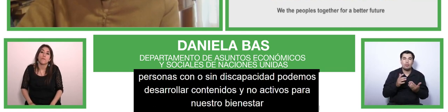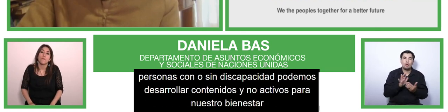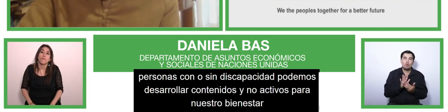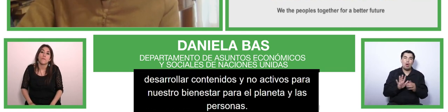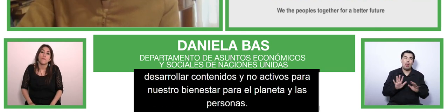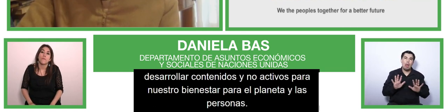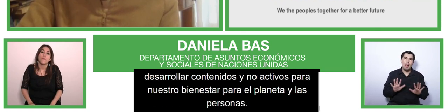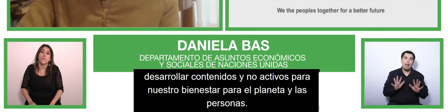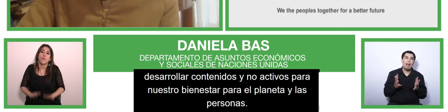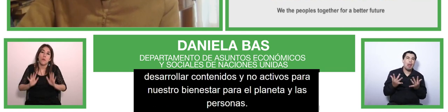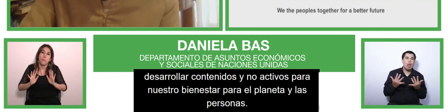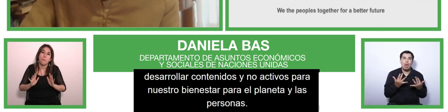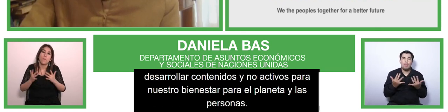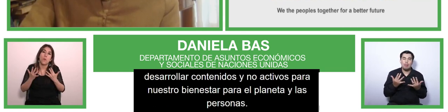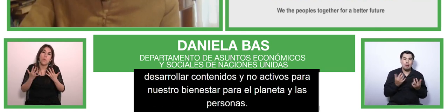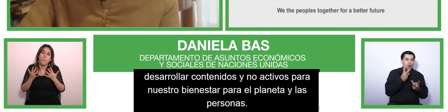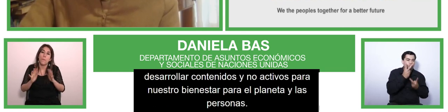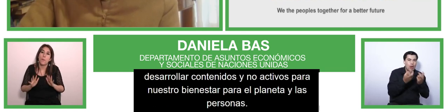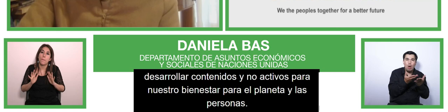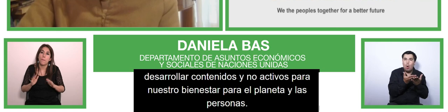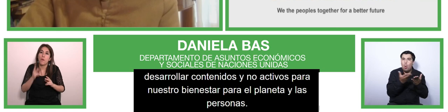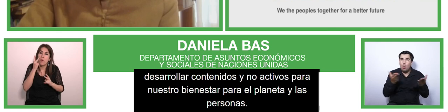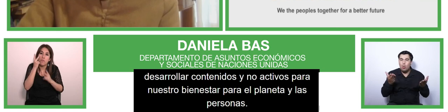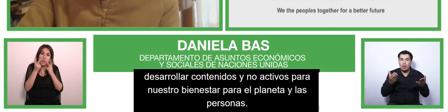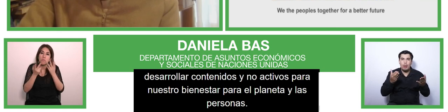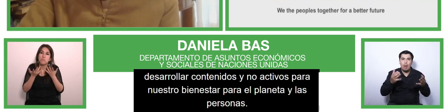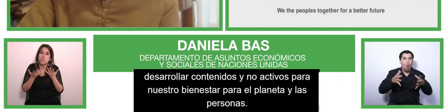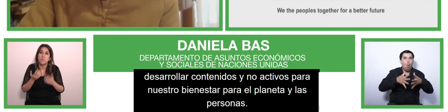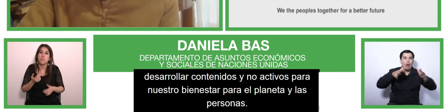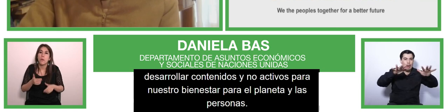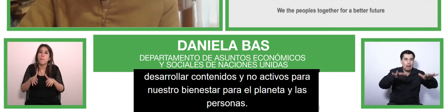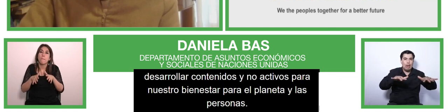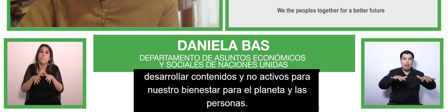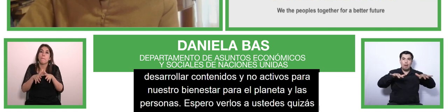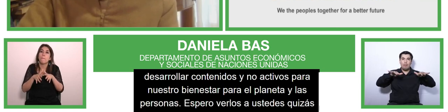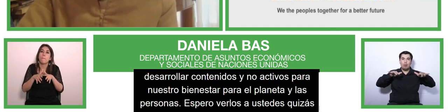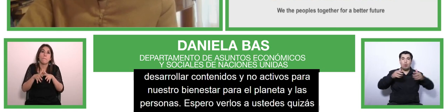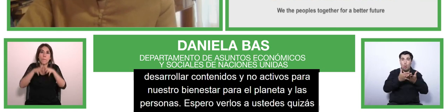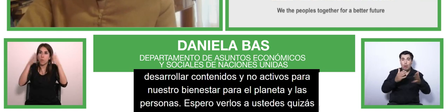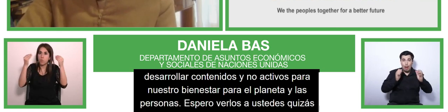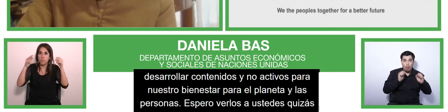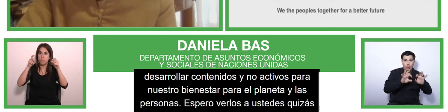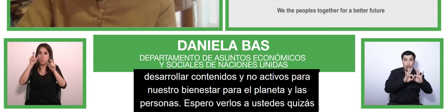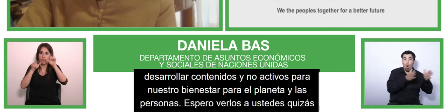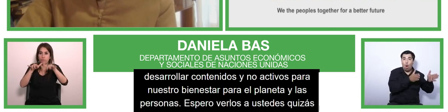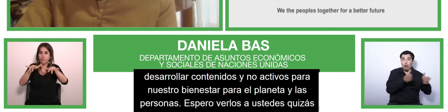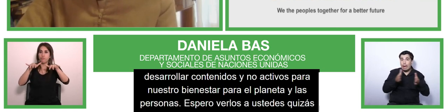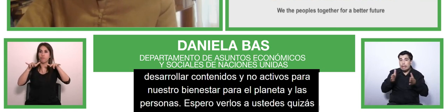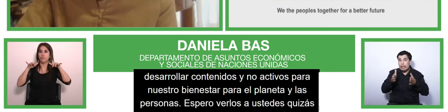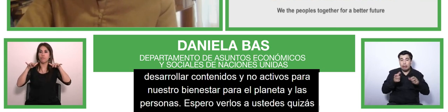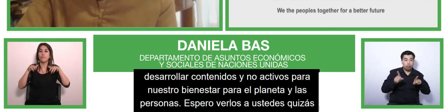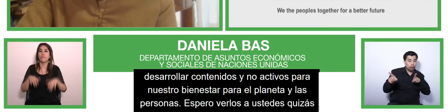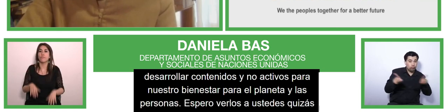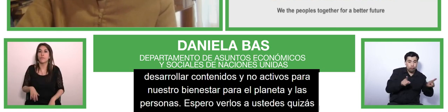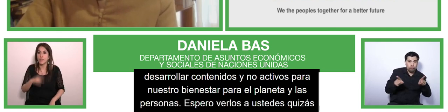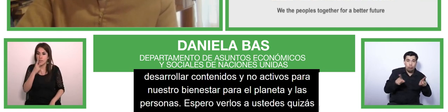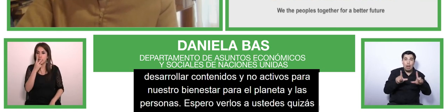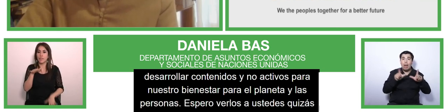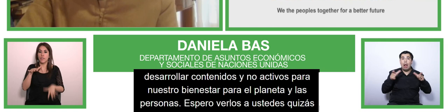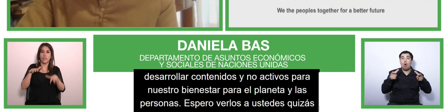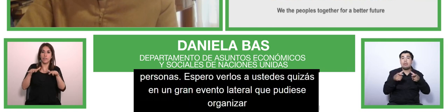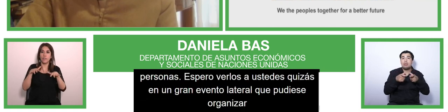side event, we might, or you might wish to organize at the margins of the Commission for Social Development next February